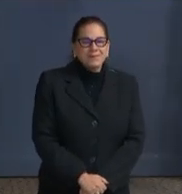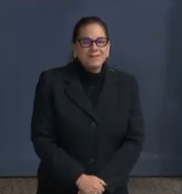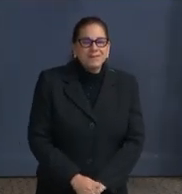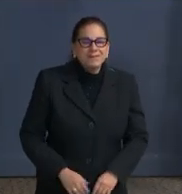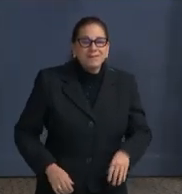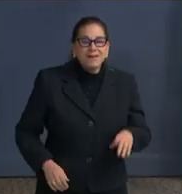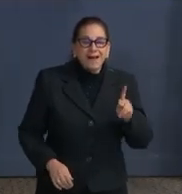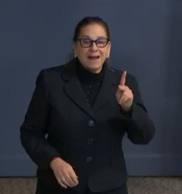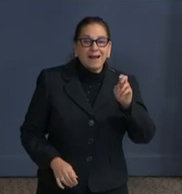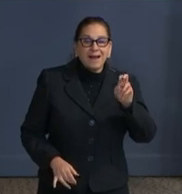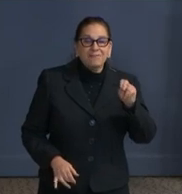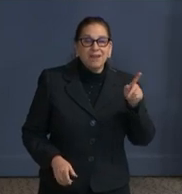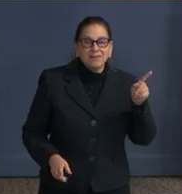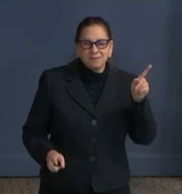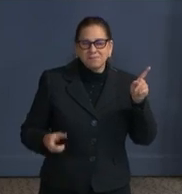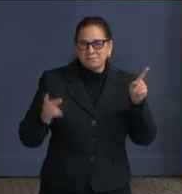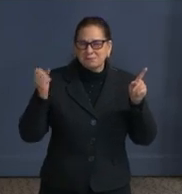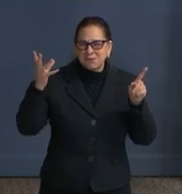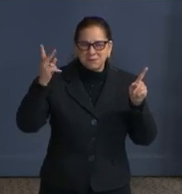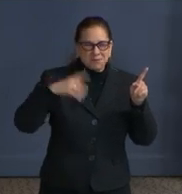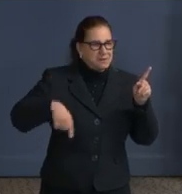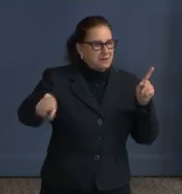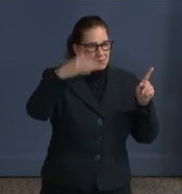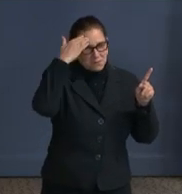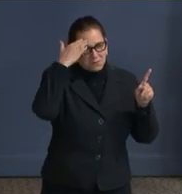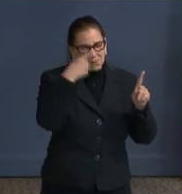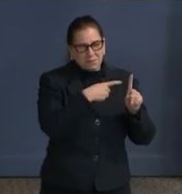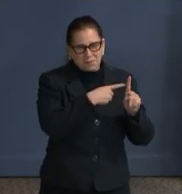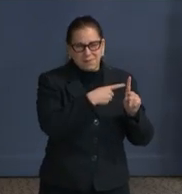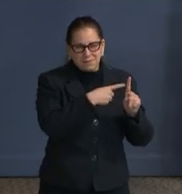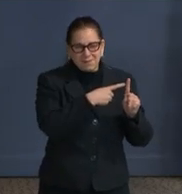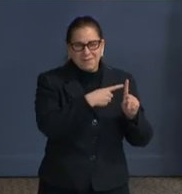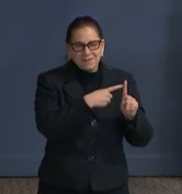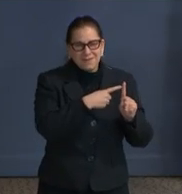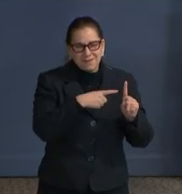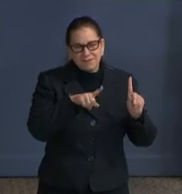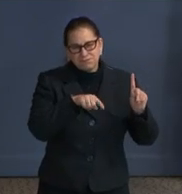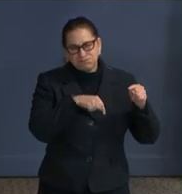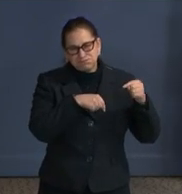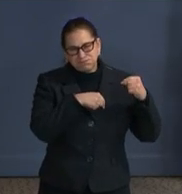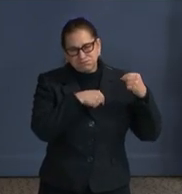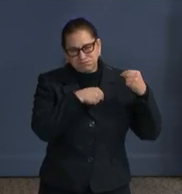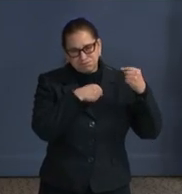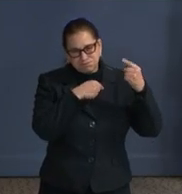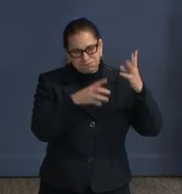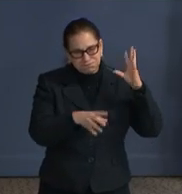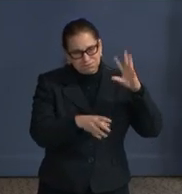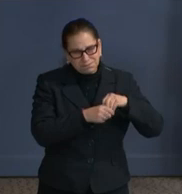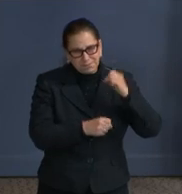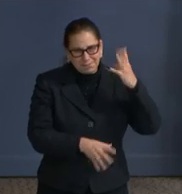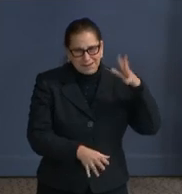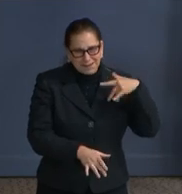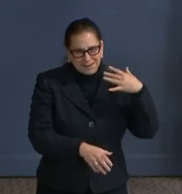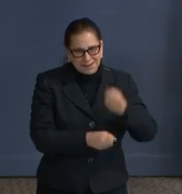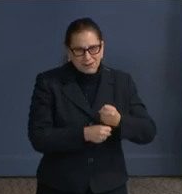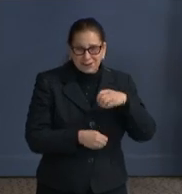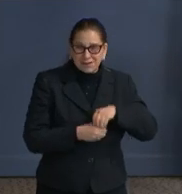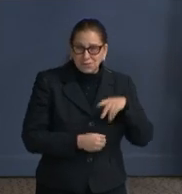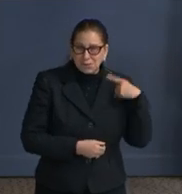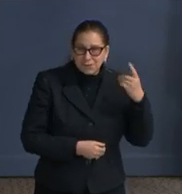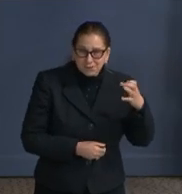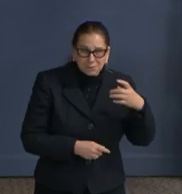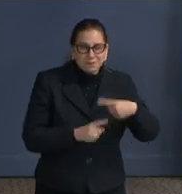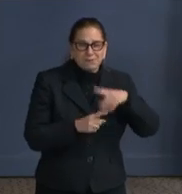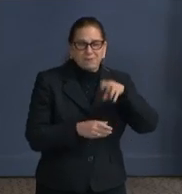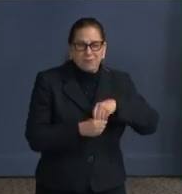to all of you. He has had a long, distinguished career in district government and in the federal government. I